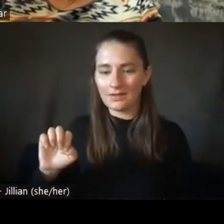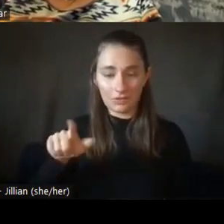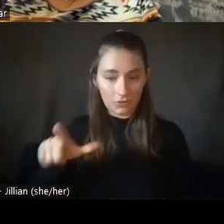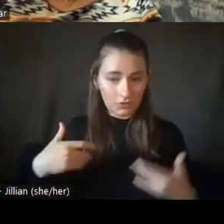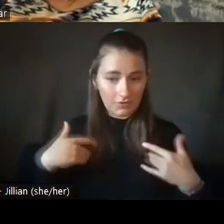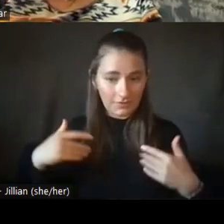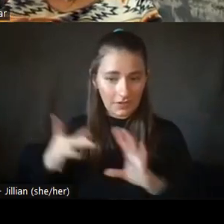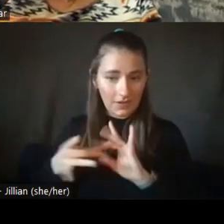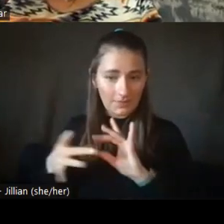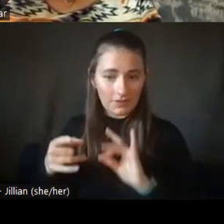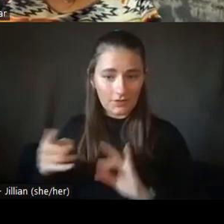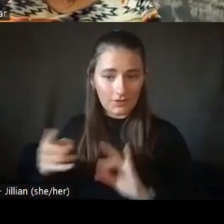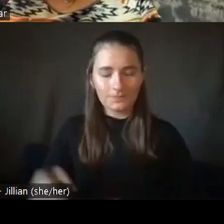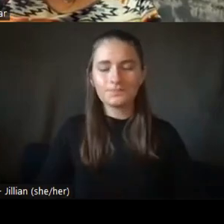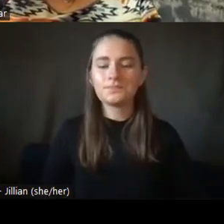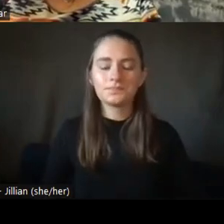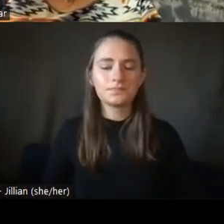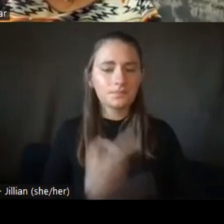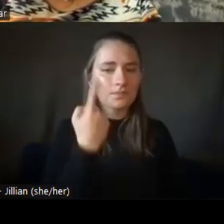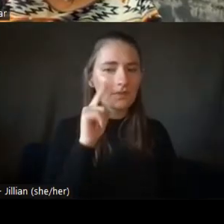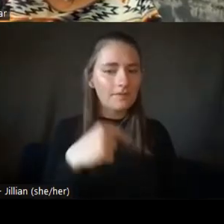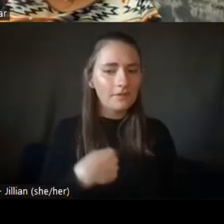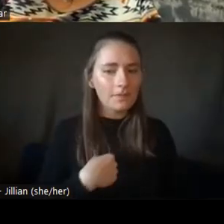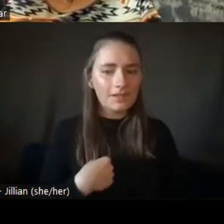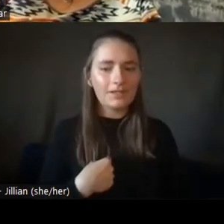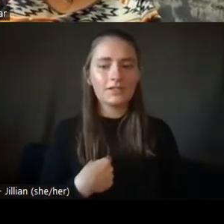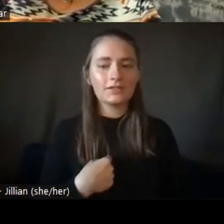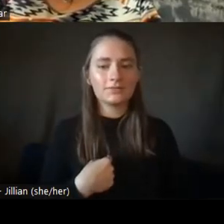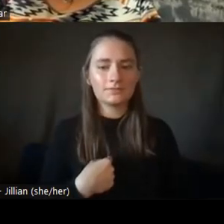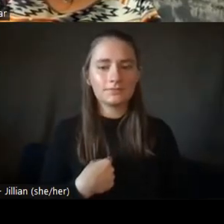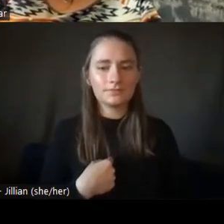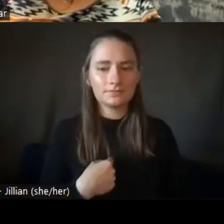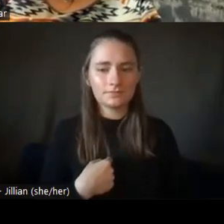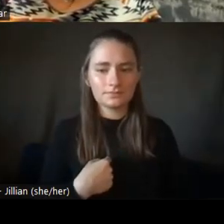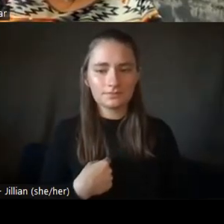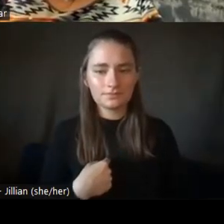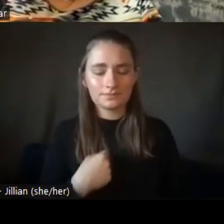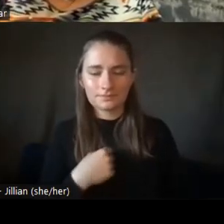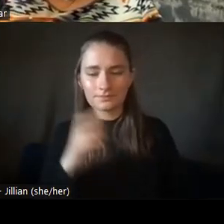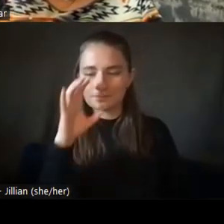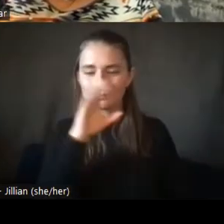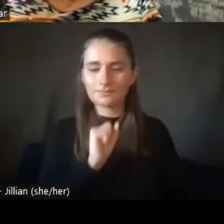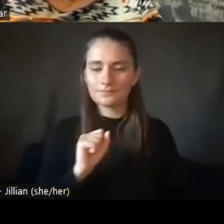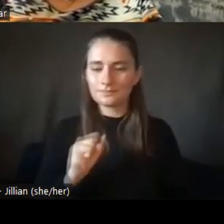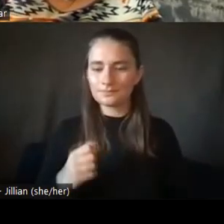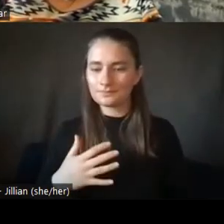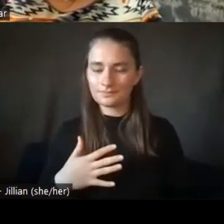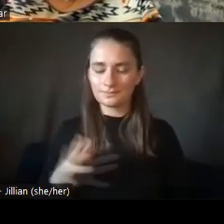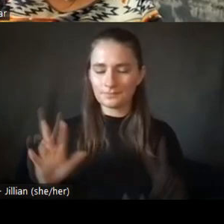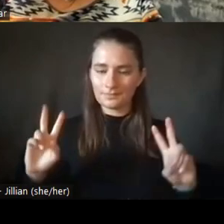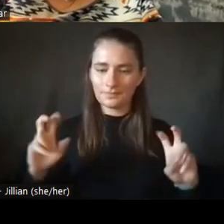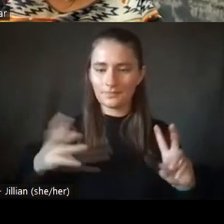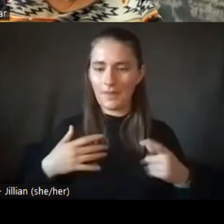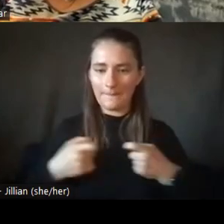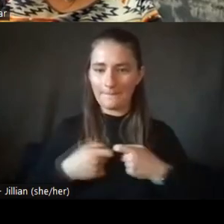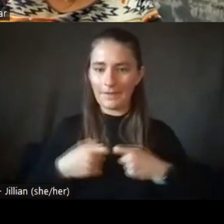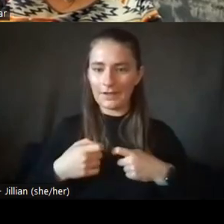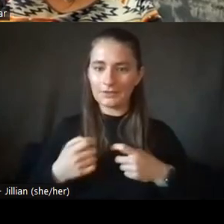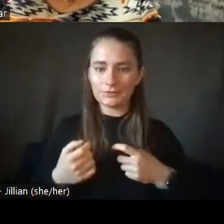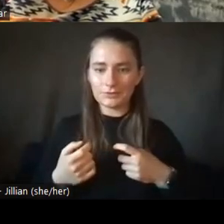Um, so for me, I think, um, how I would, I guess, recharge my batteries or, um,